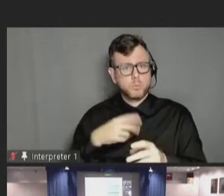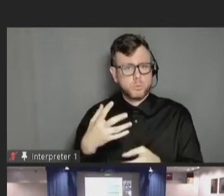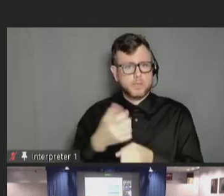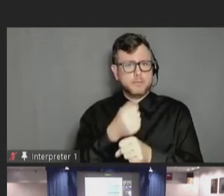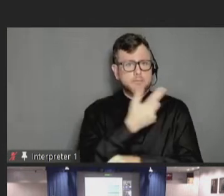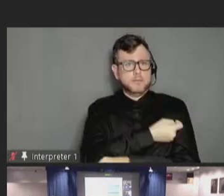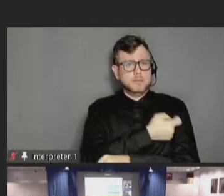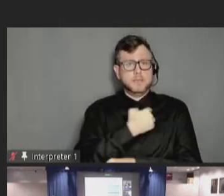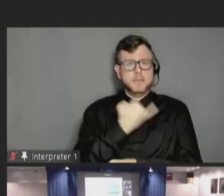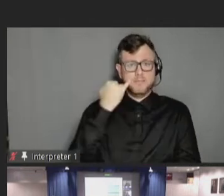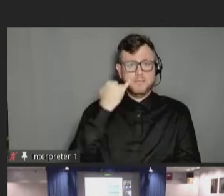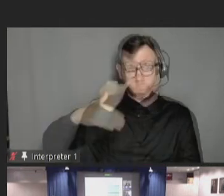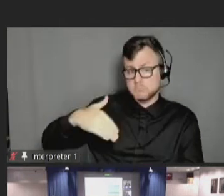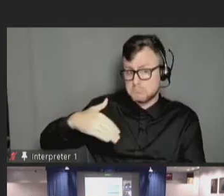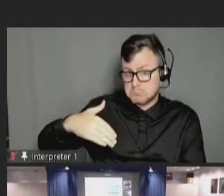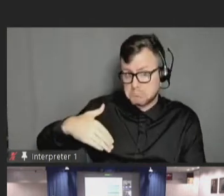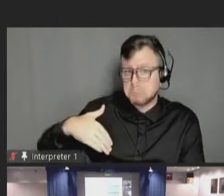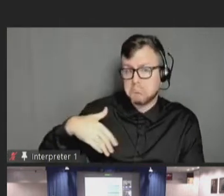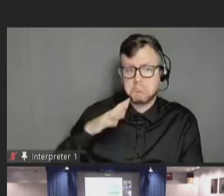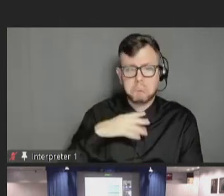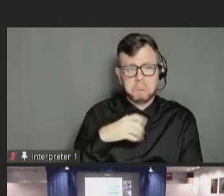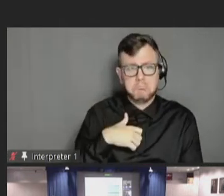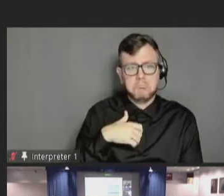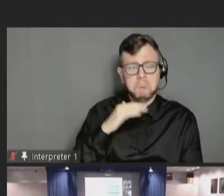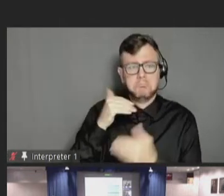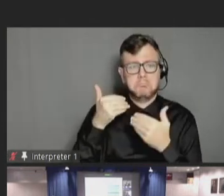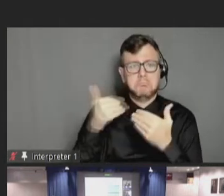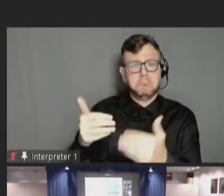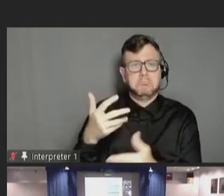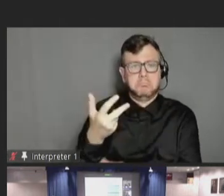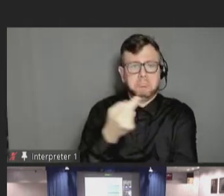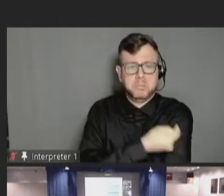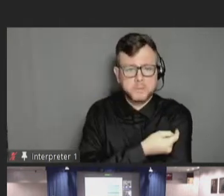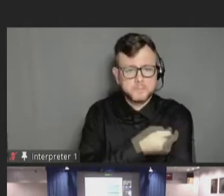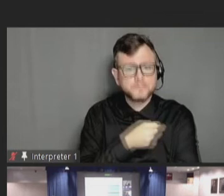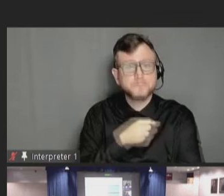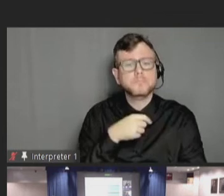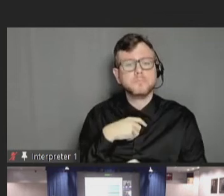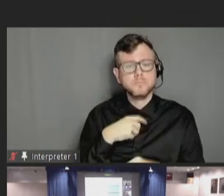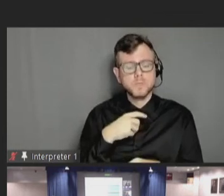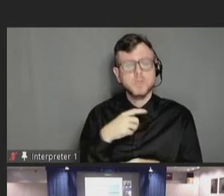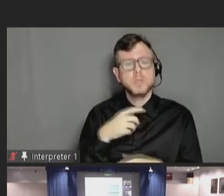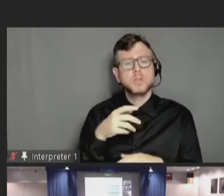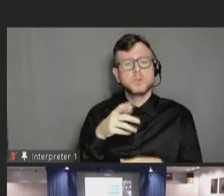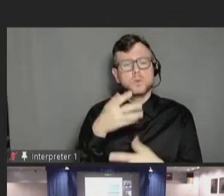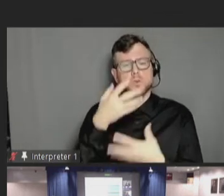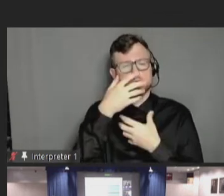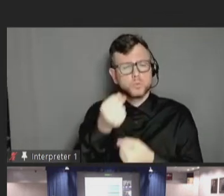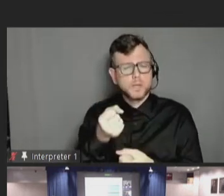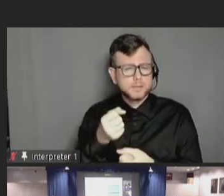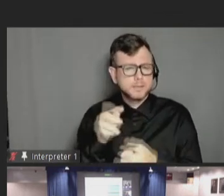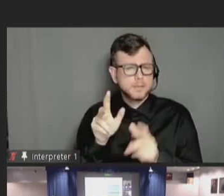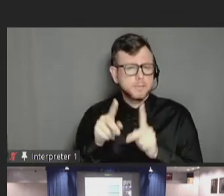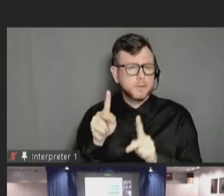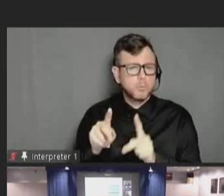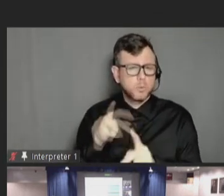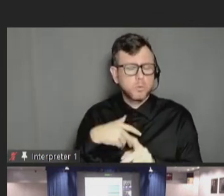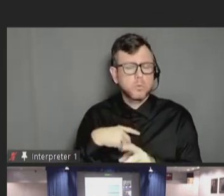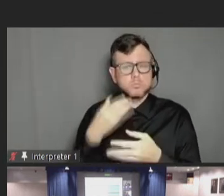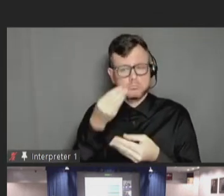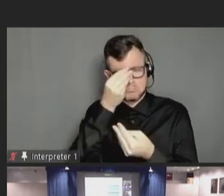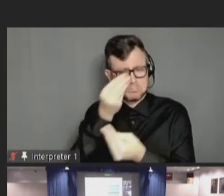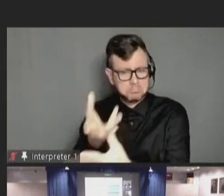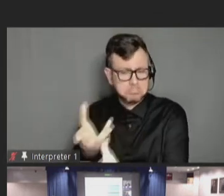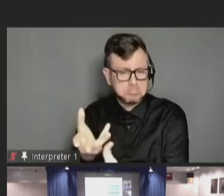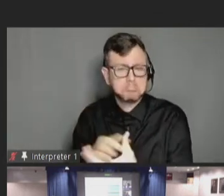not been able to do that yet. As has been mentioned, using trusted messengers, I explained that their